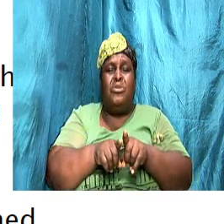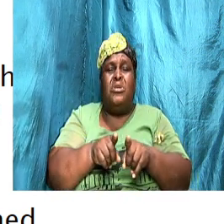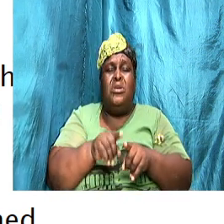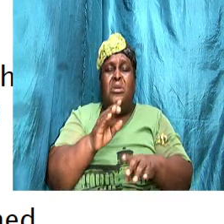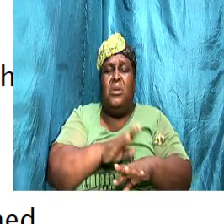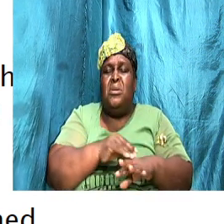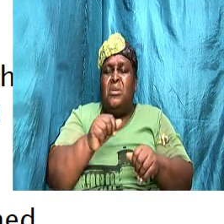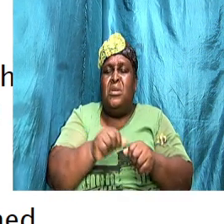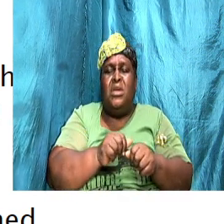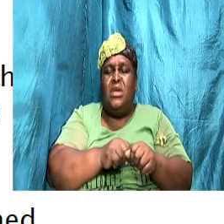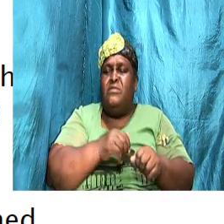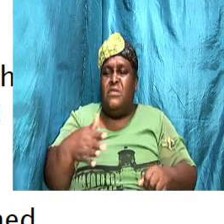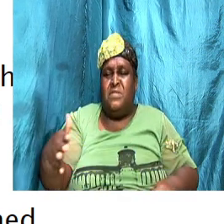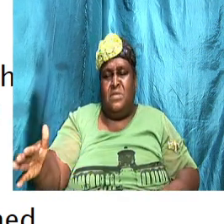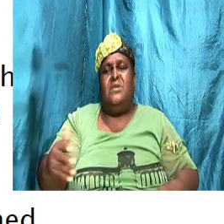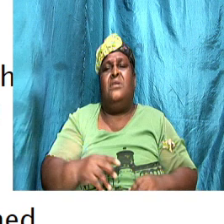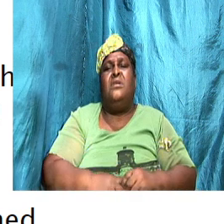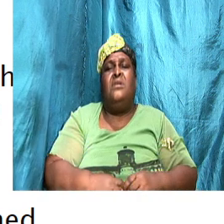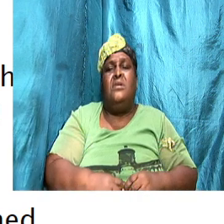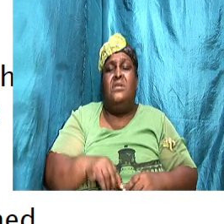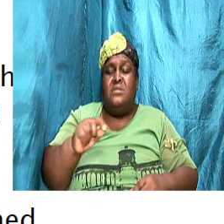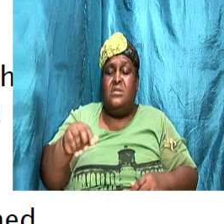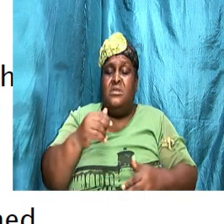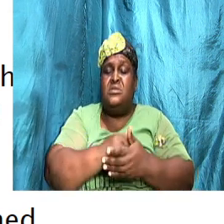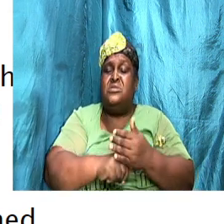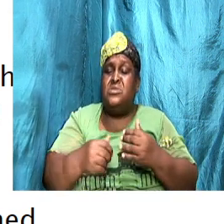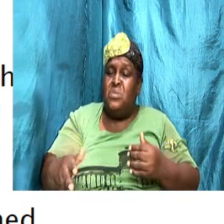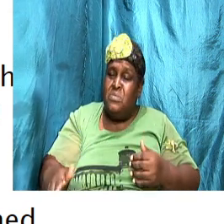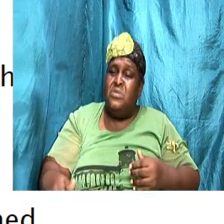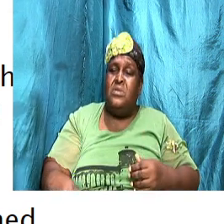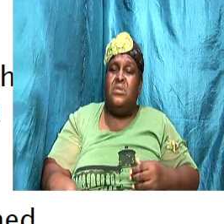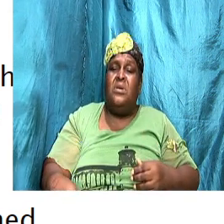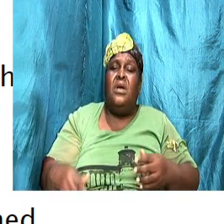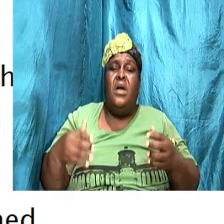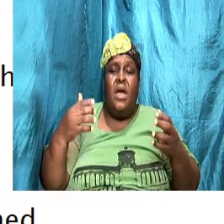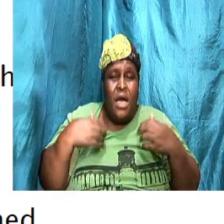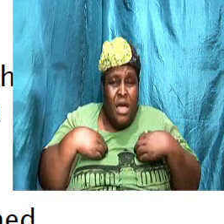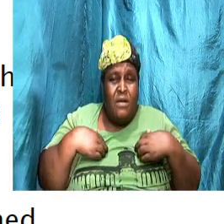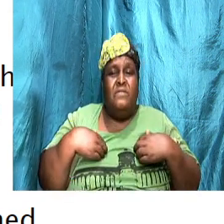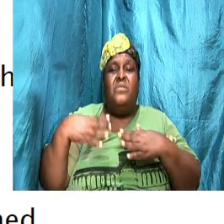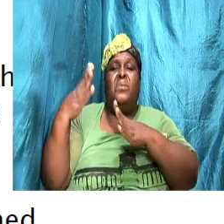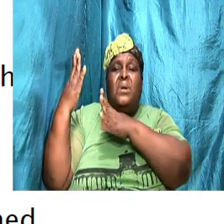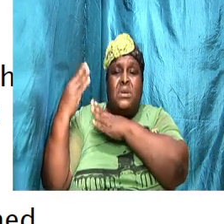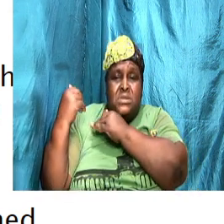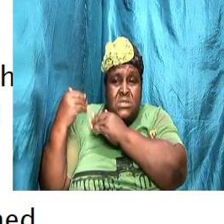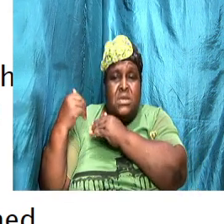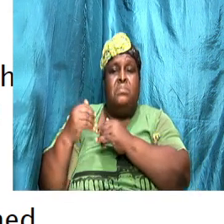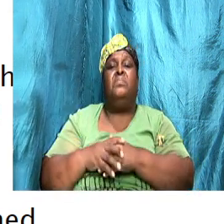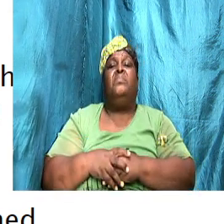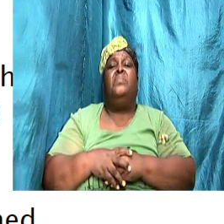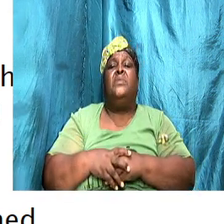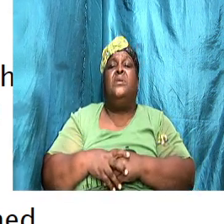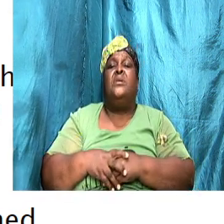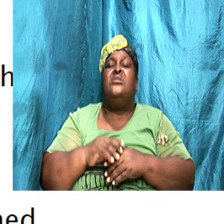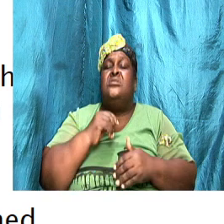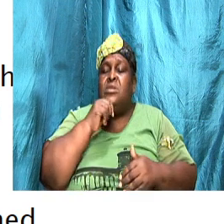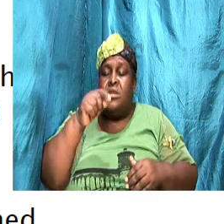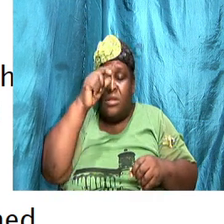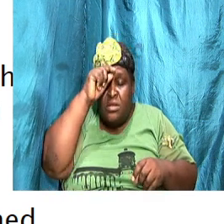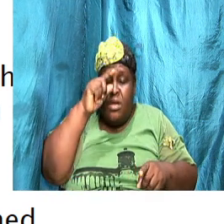this is just something that we have to accept we will not agree on everything